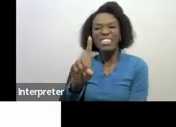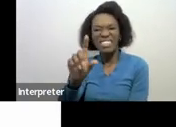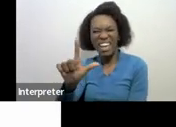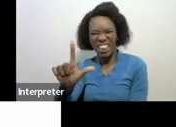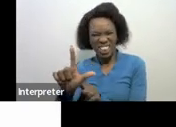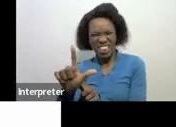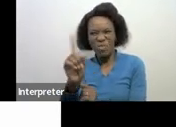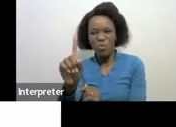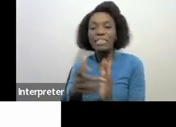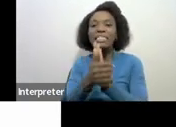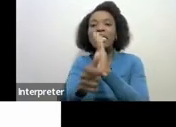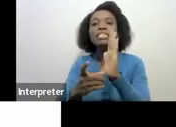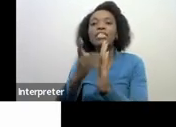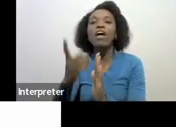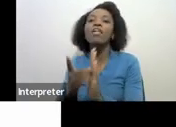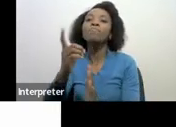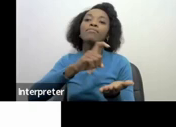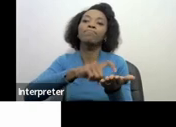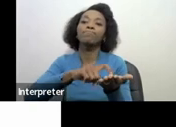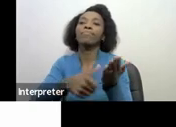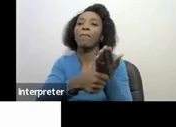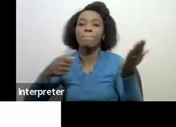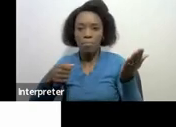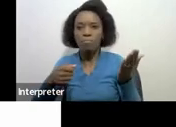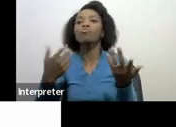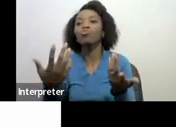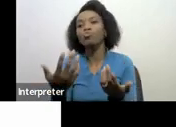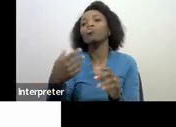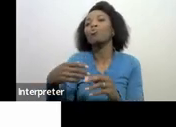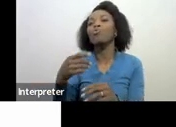unemployment insurance fund on behalf of the Department of Labor